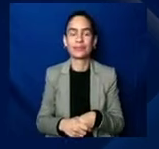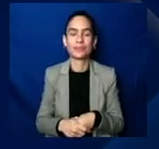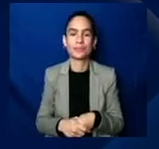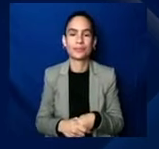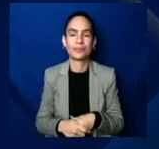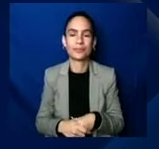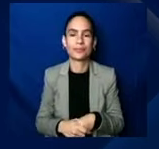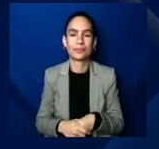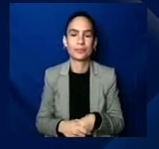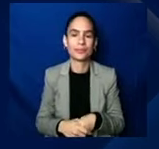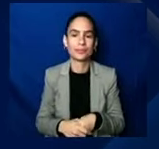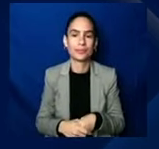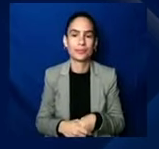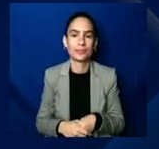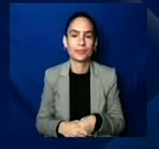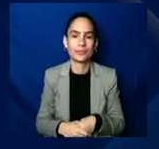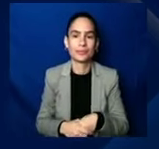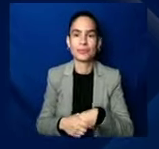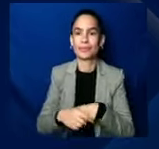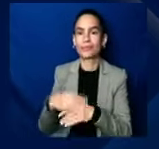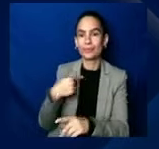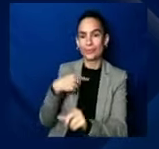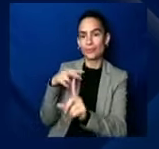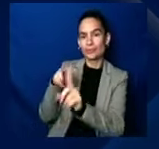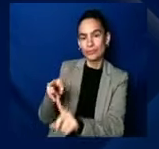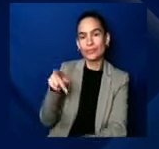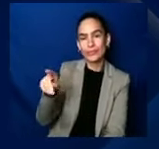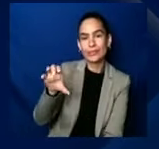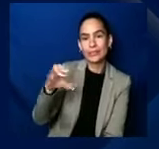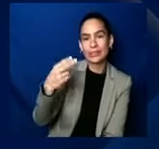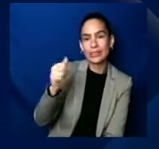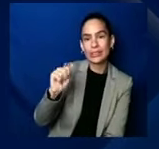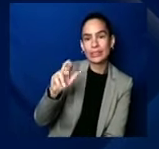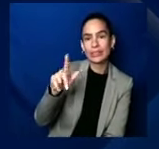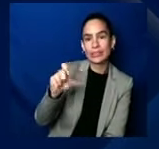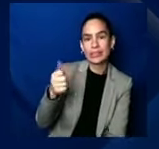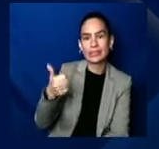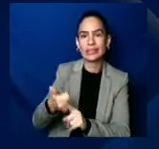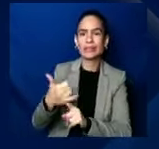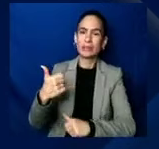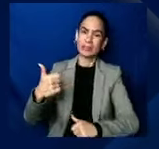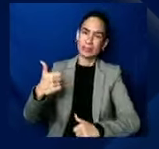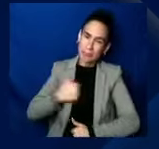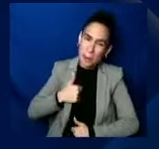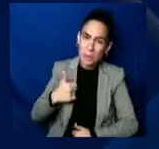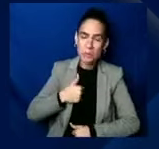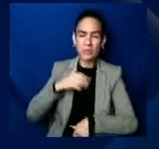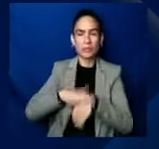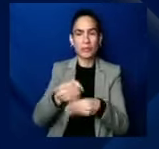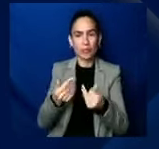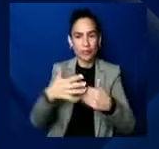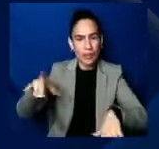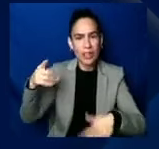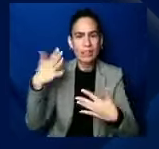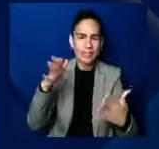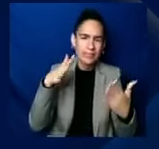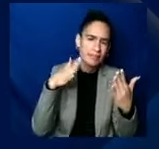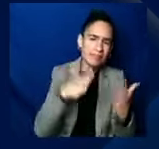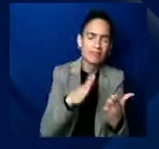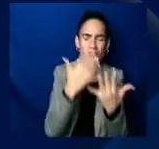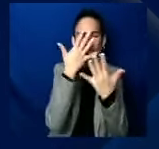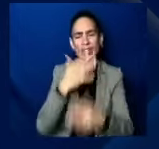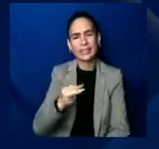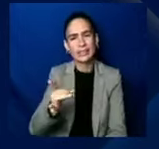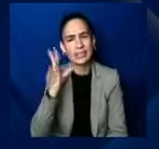like this foot soldier of the movement, you know, there, there are people who were beaten down, suffered tragedy from Mamie Till and another movement, uh,